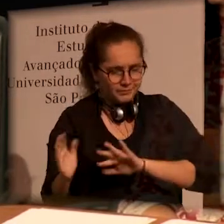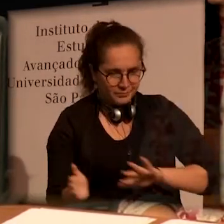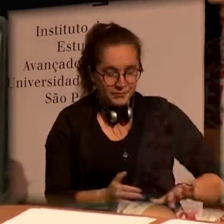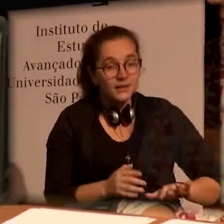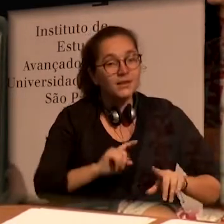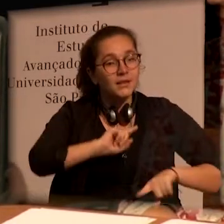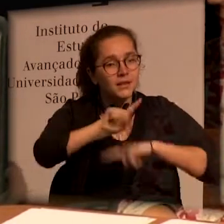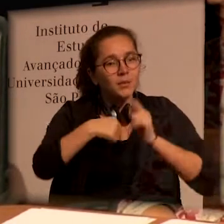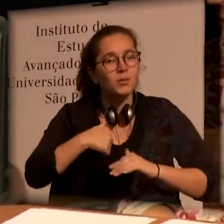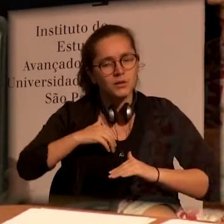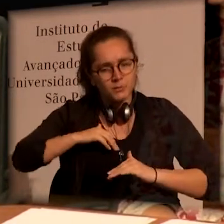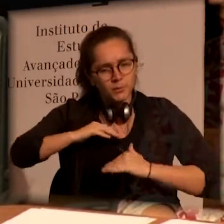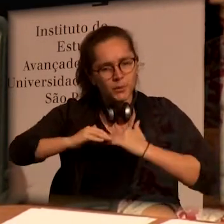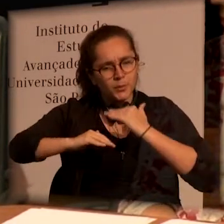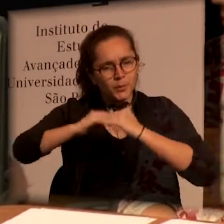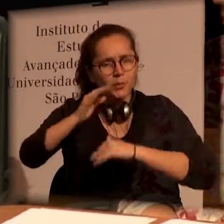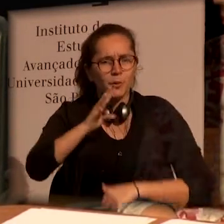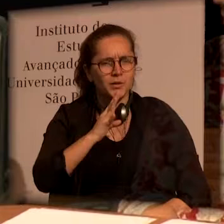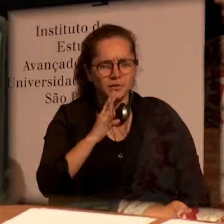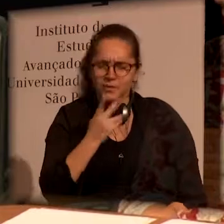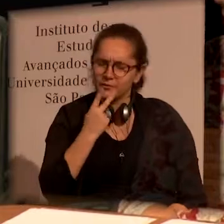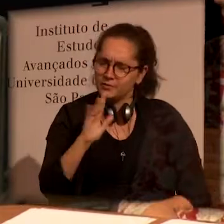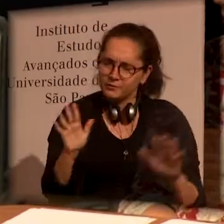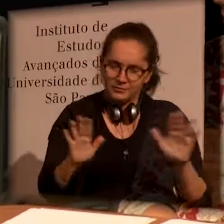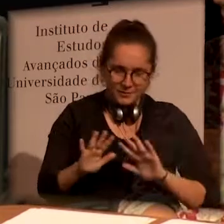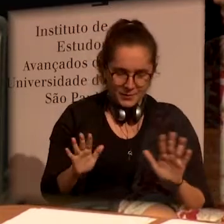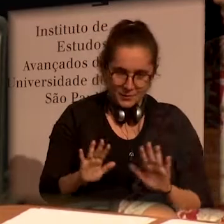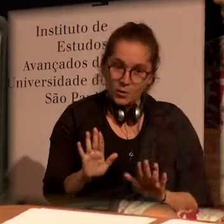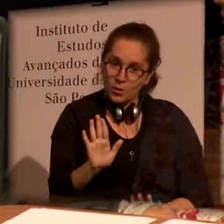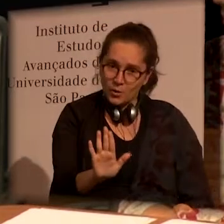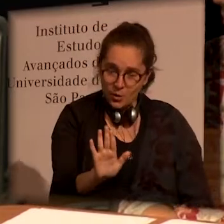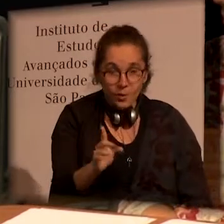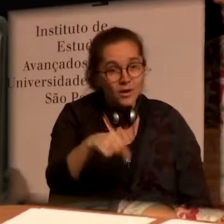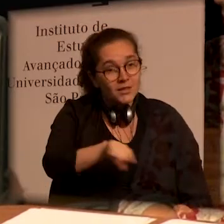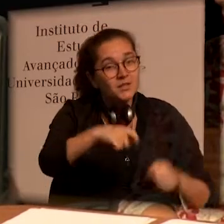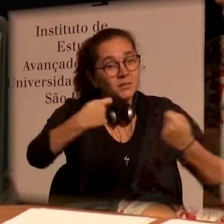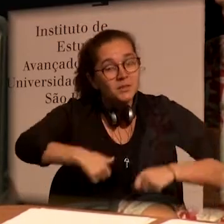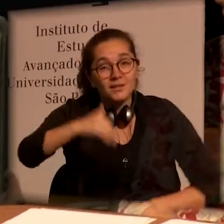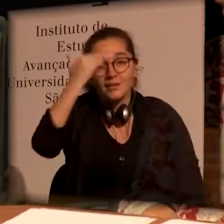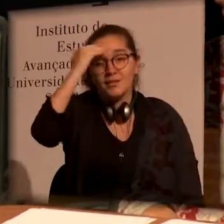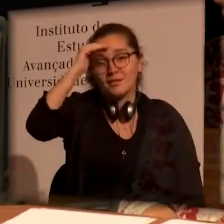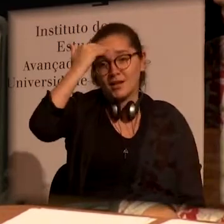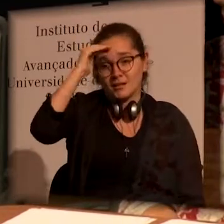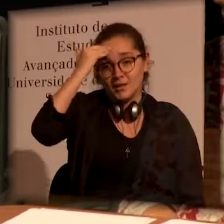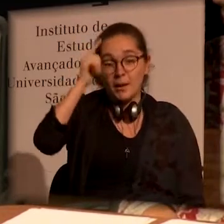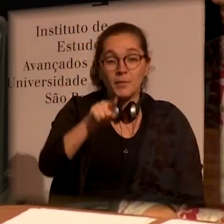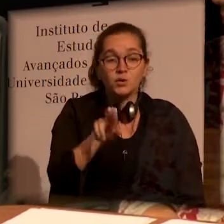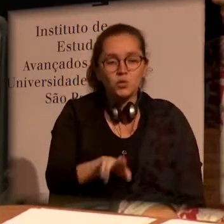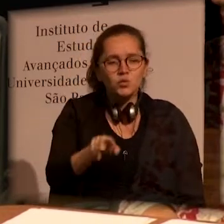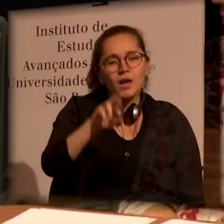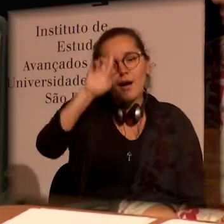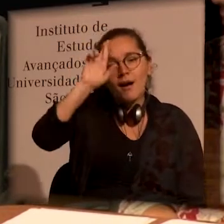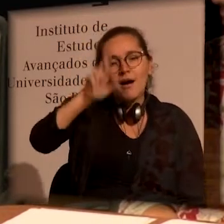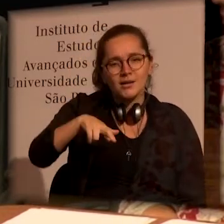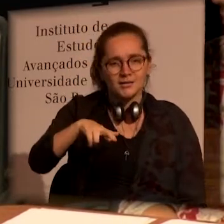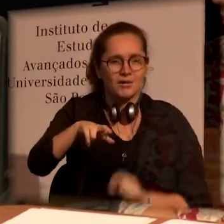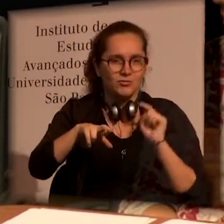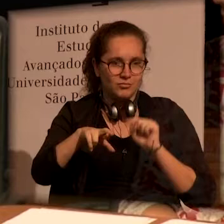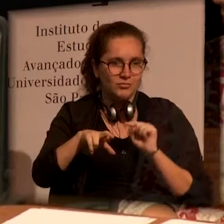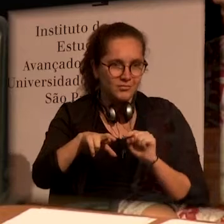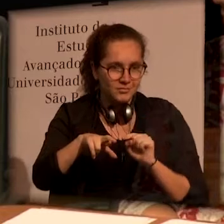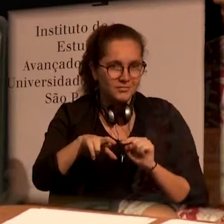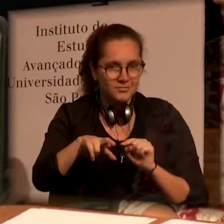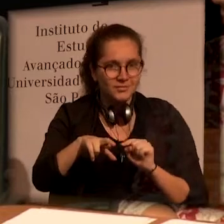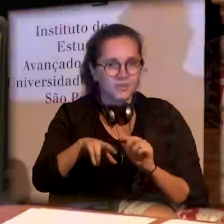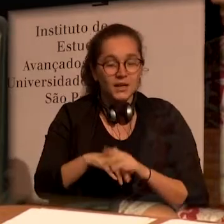And then, as time went by, as knowledge went by, we should understand our problems based